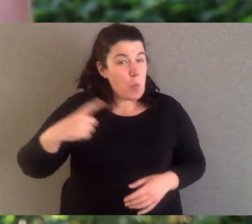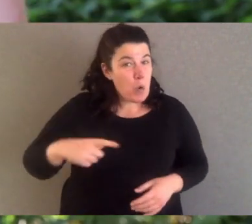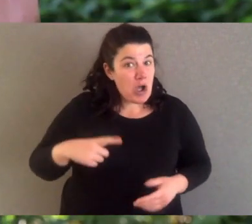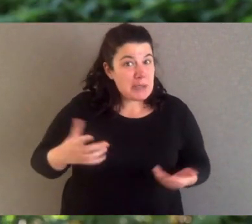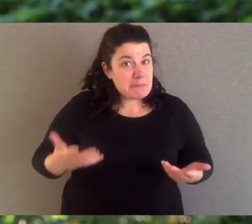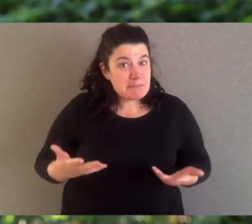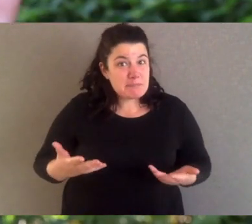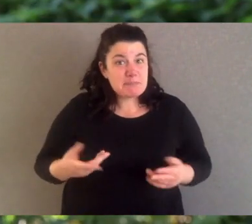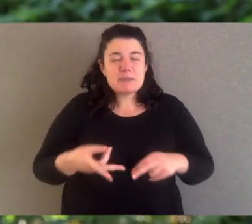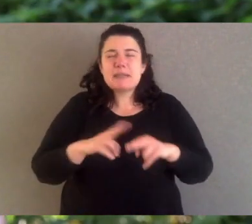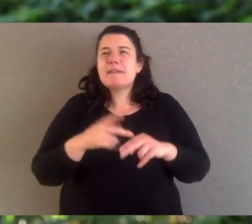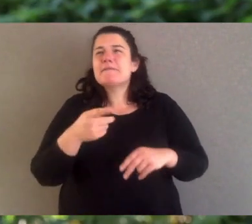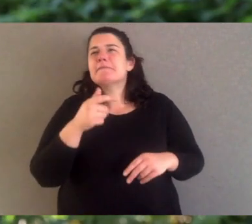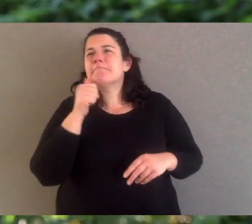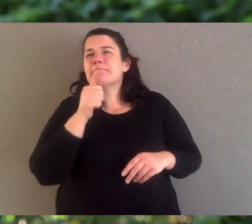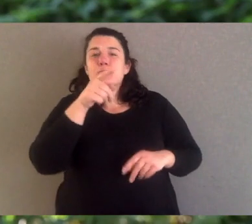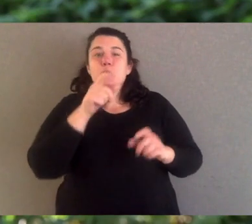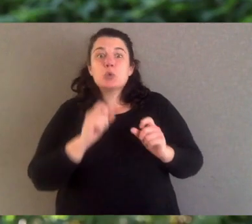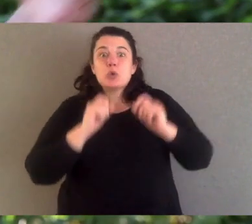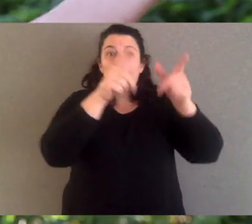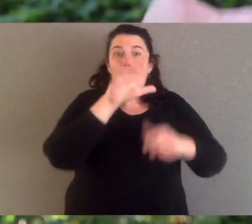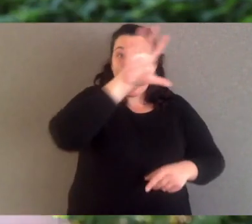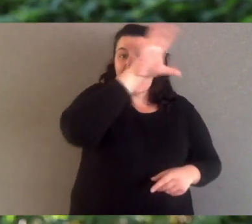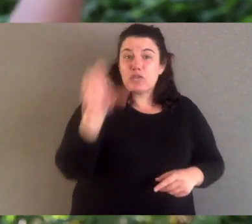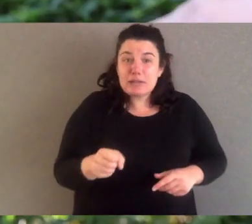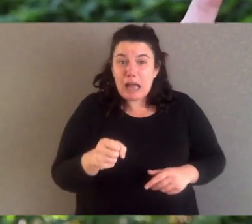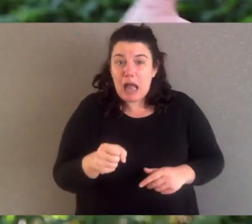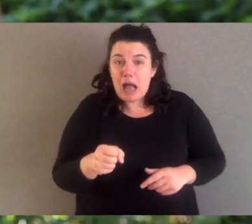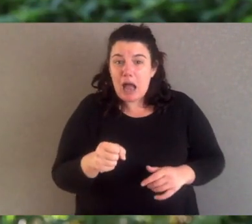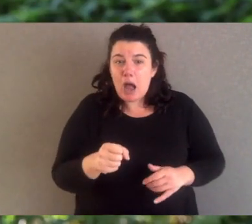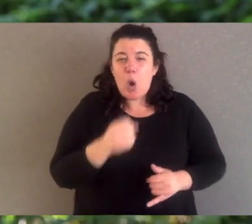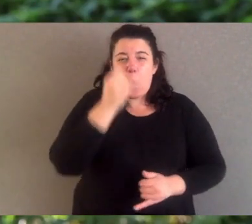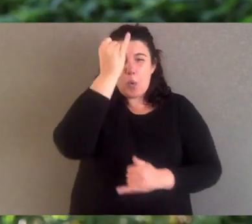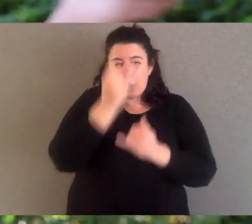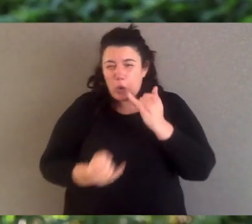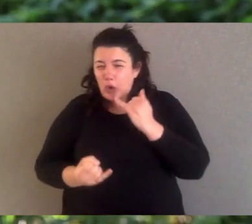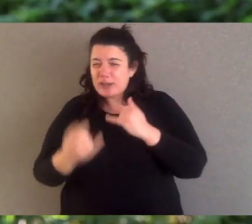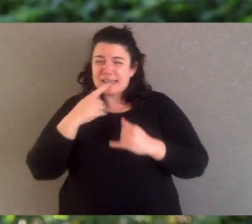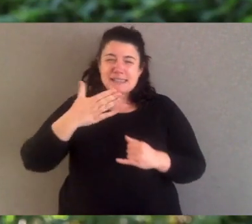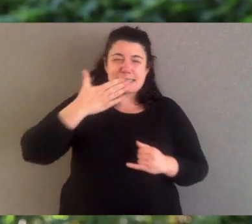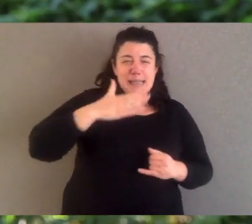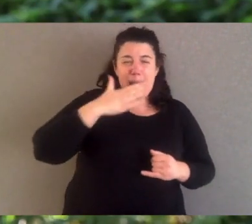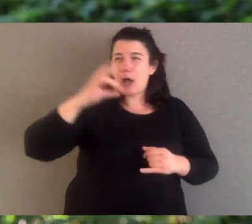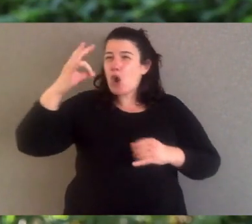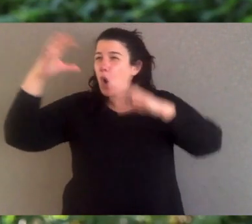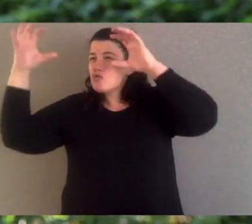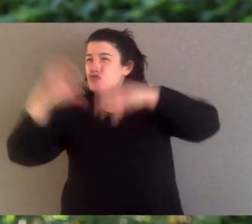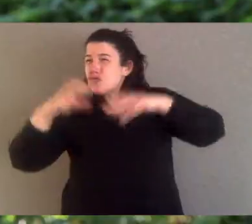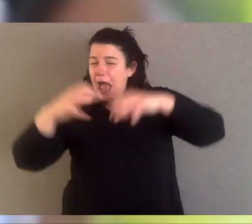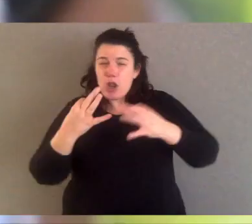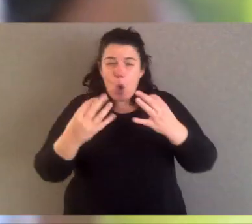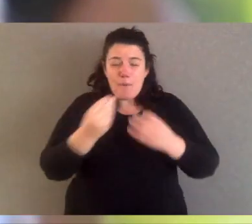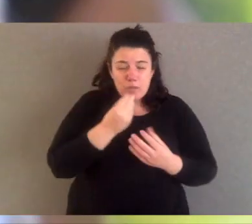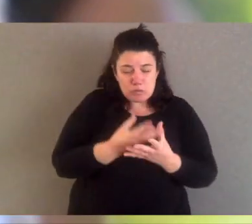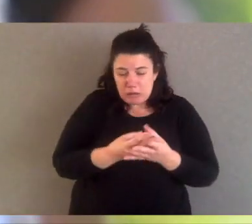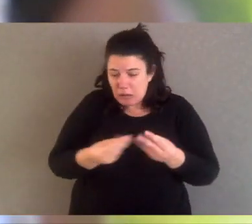the worst time of year for wildebeest is when there's drought and there's no rain and the wildebeest are really struggling. But that's the best time